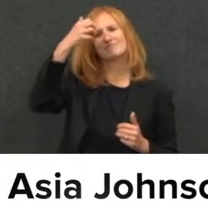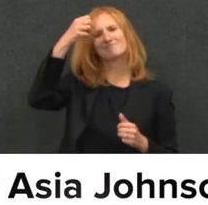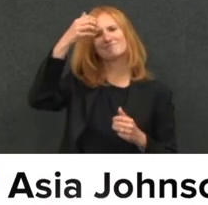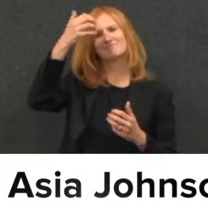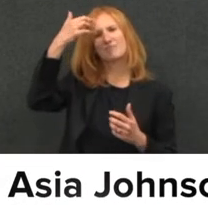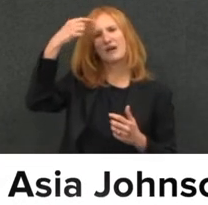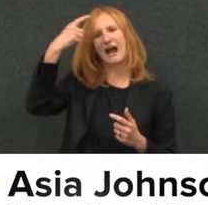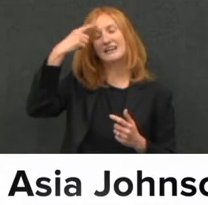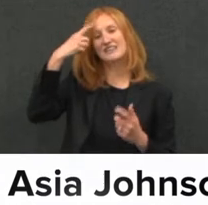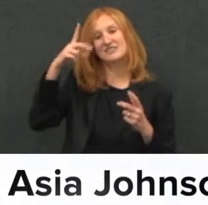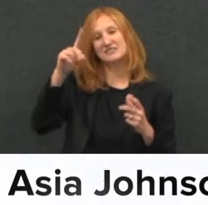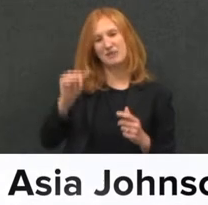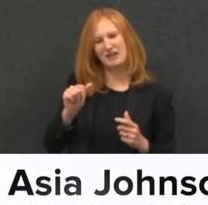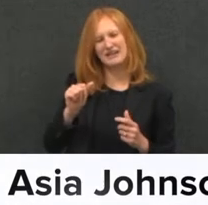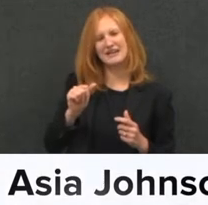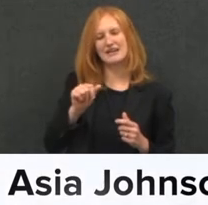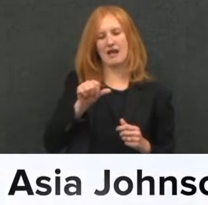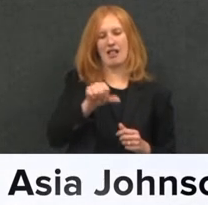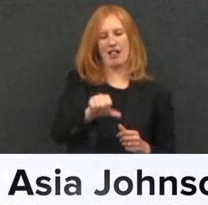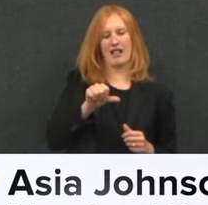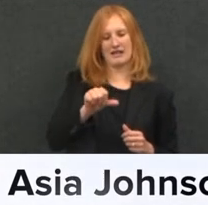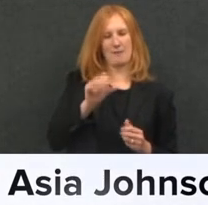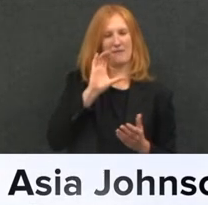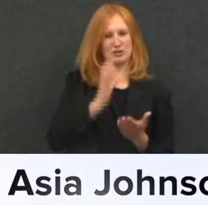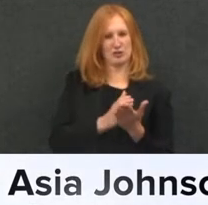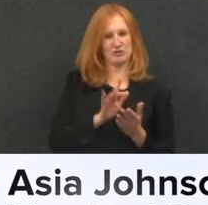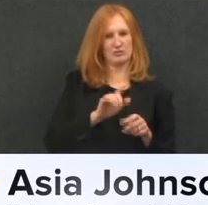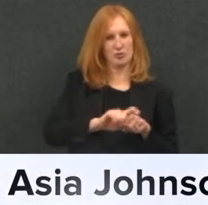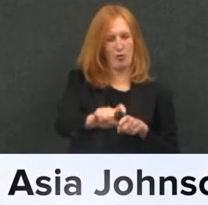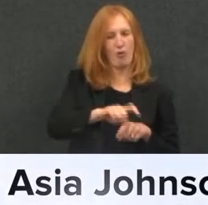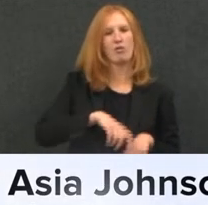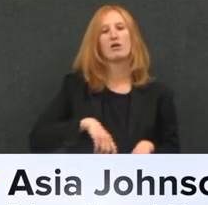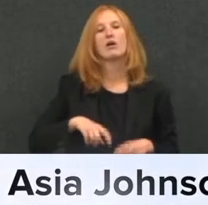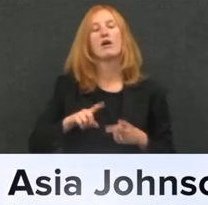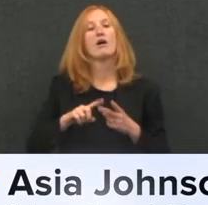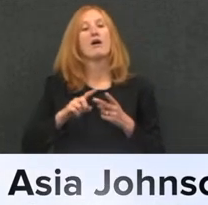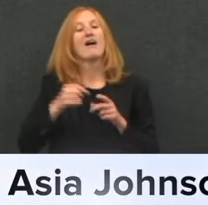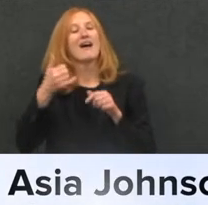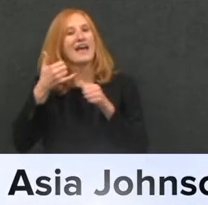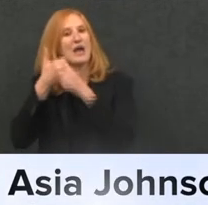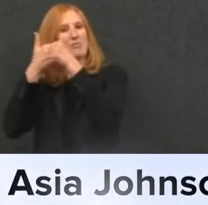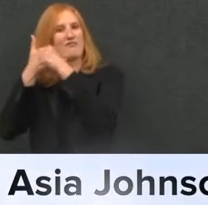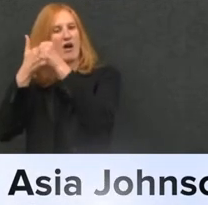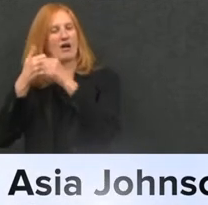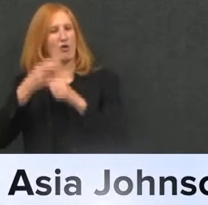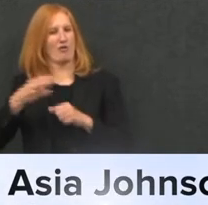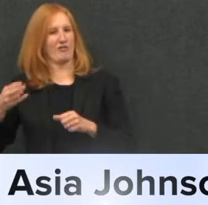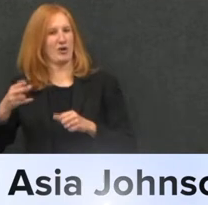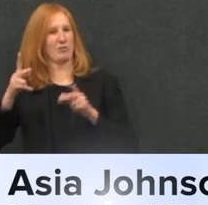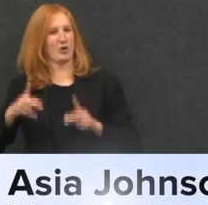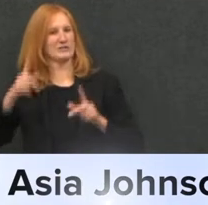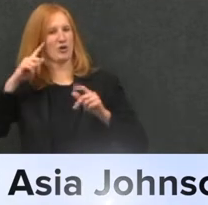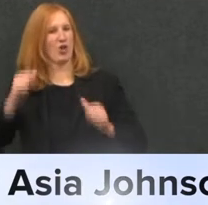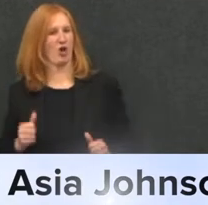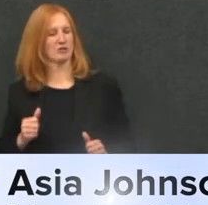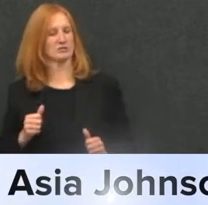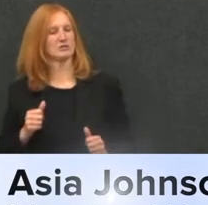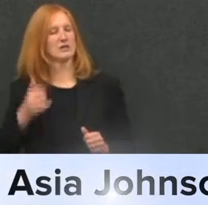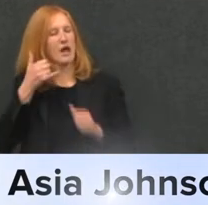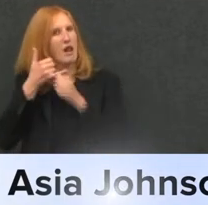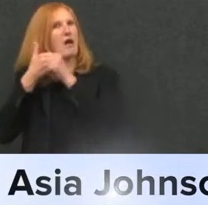It also is amplified for someone that has a hearing loss. And in addition to that, it will